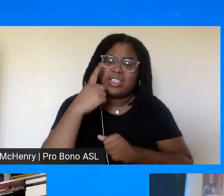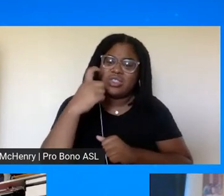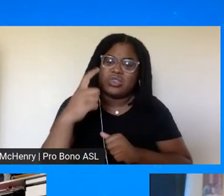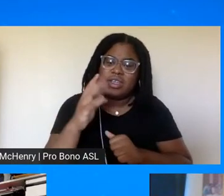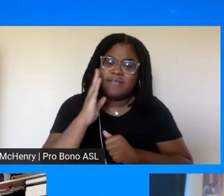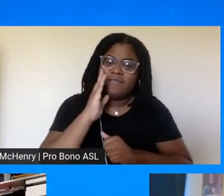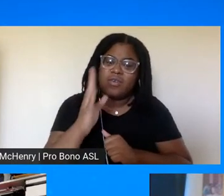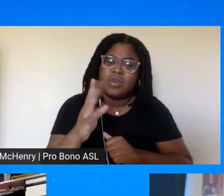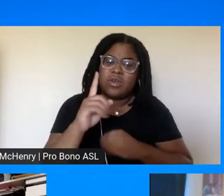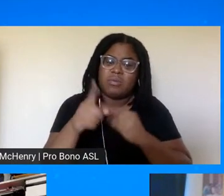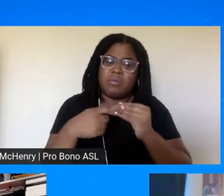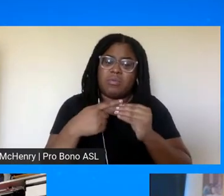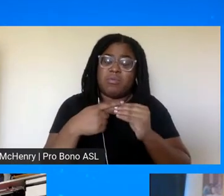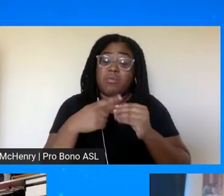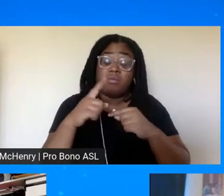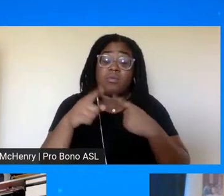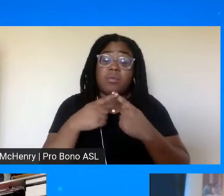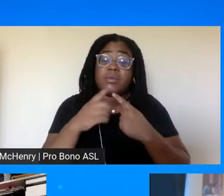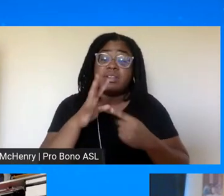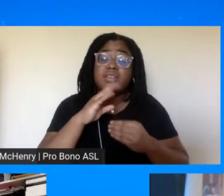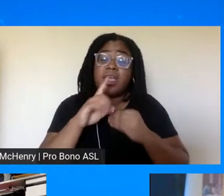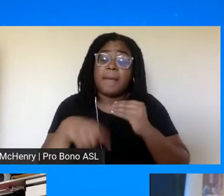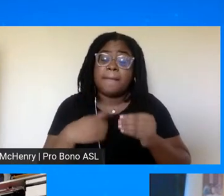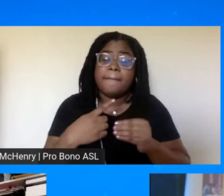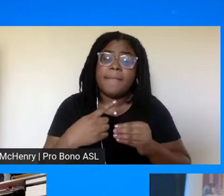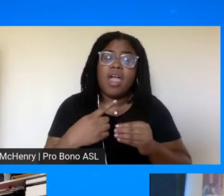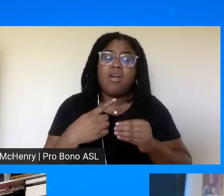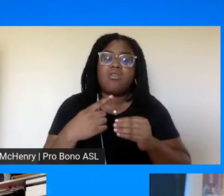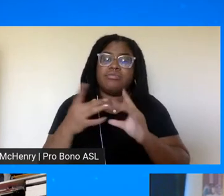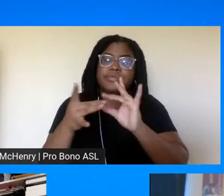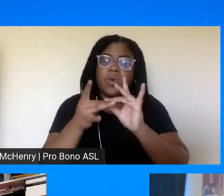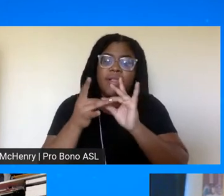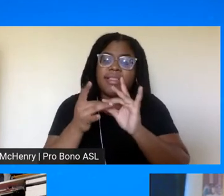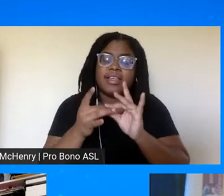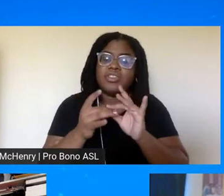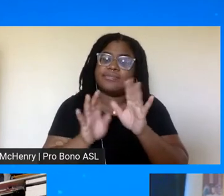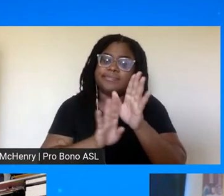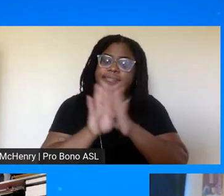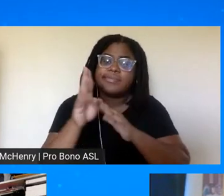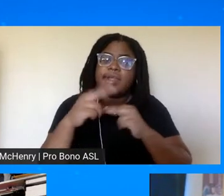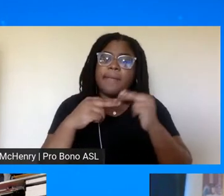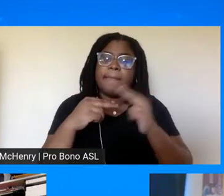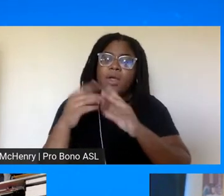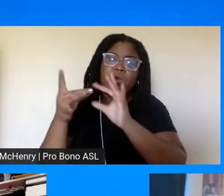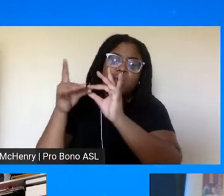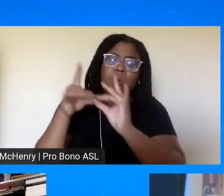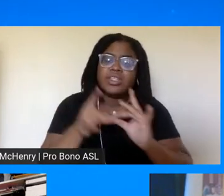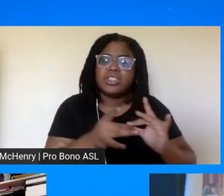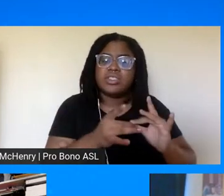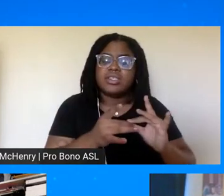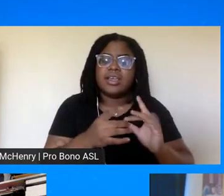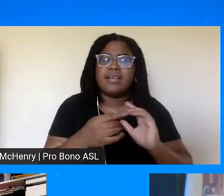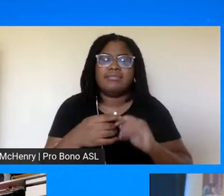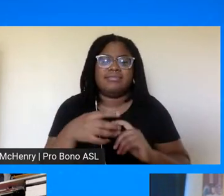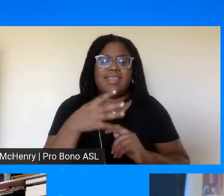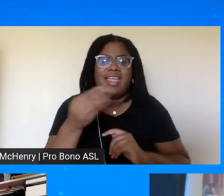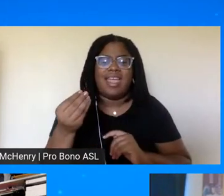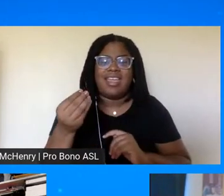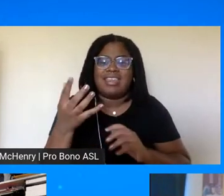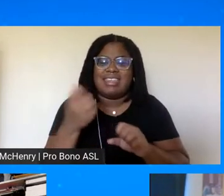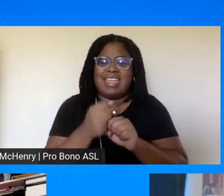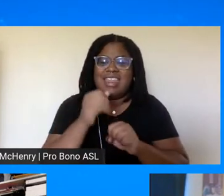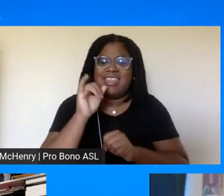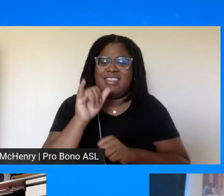talk about continuing the work of building coalitions and cohesiveness and getting dr king's